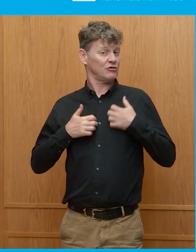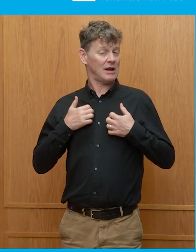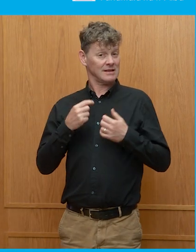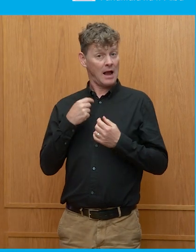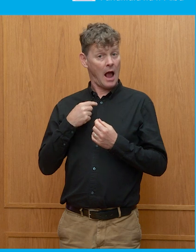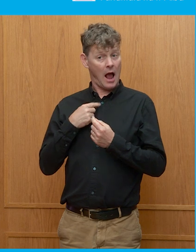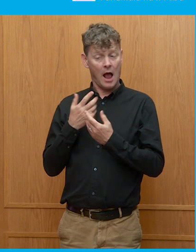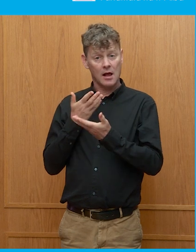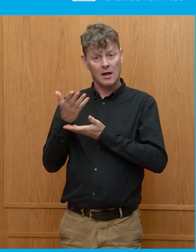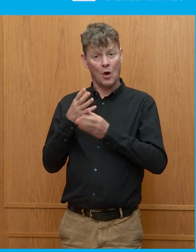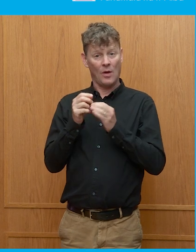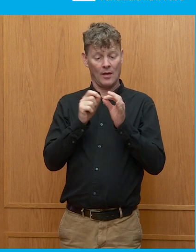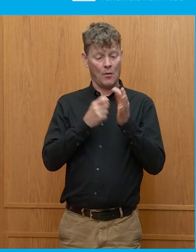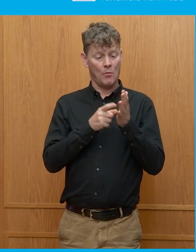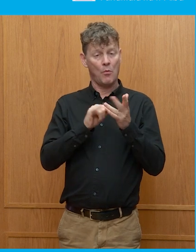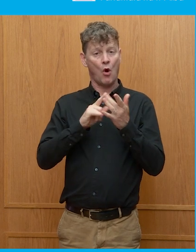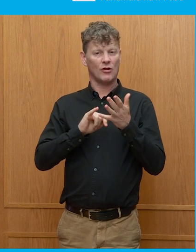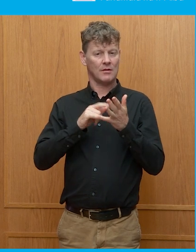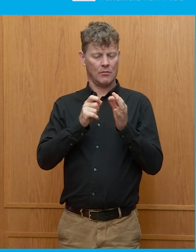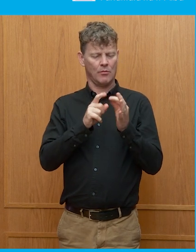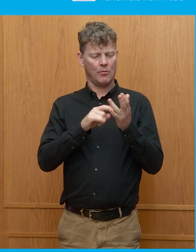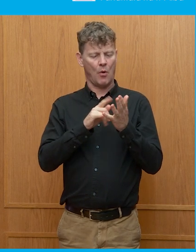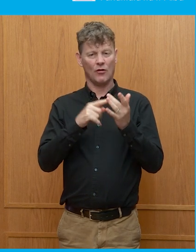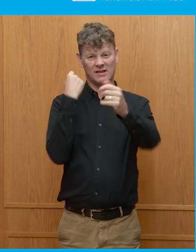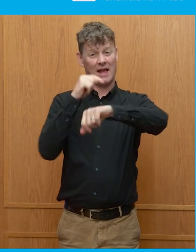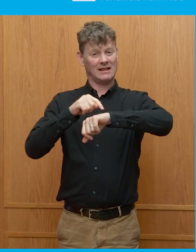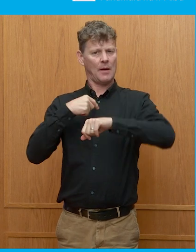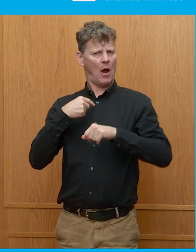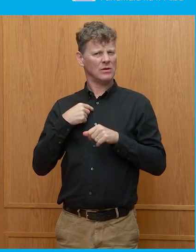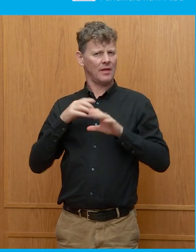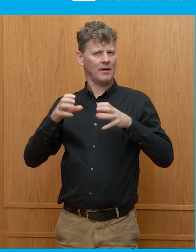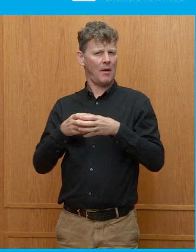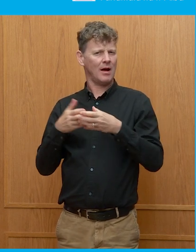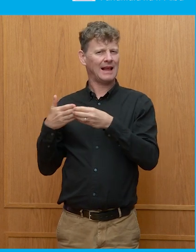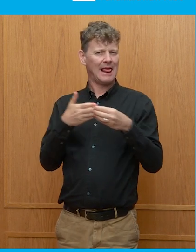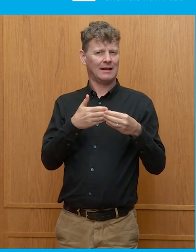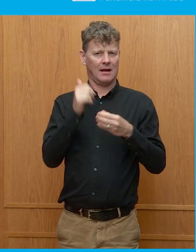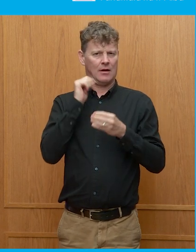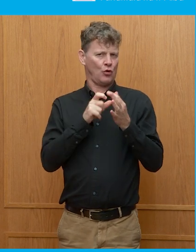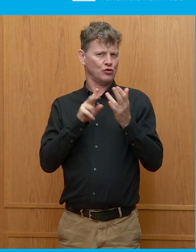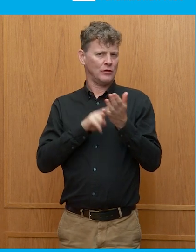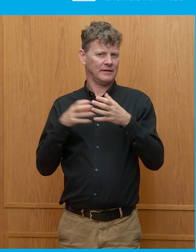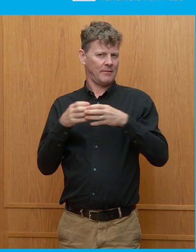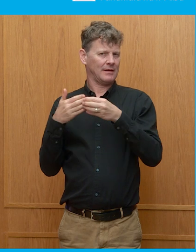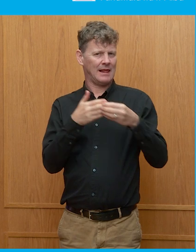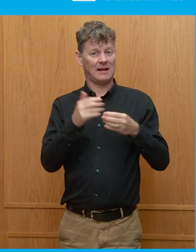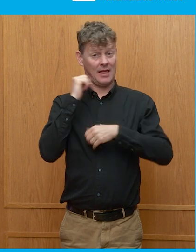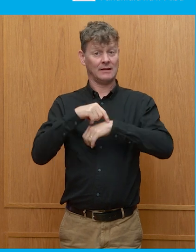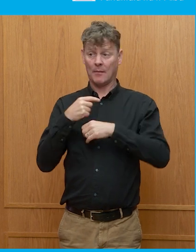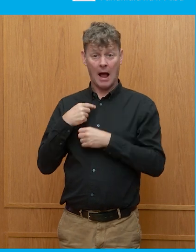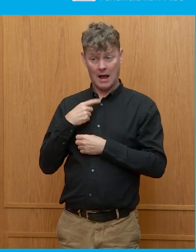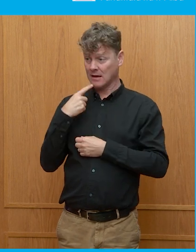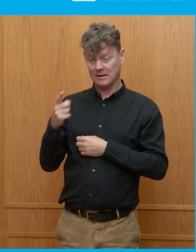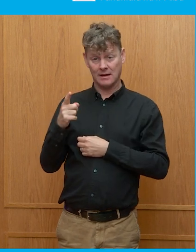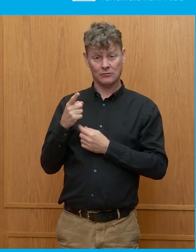Boris because I was party leader up here at the time when the pandemic began. And I said to him that